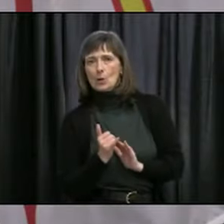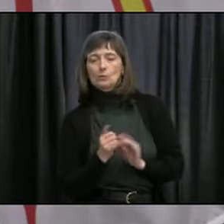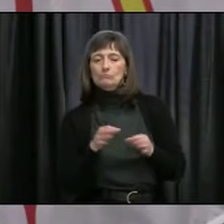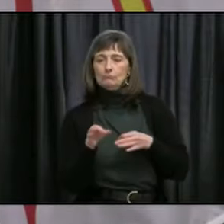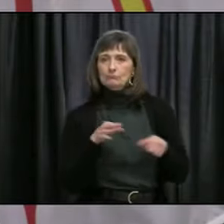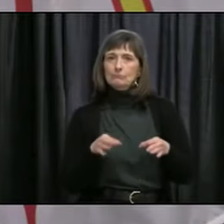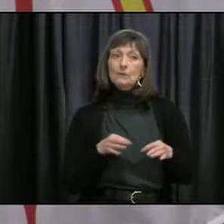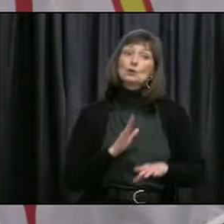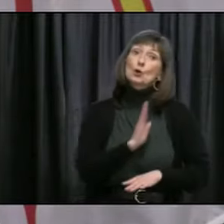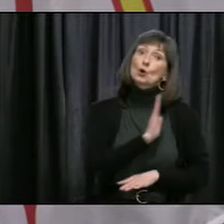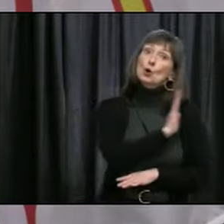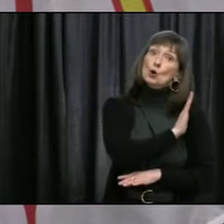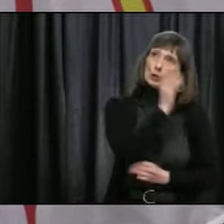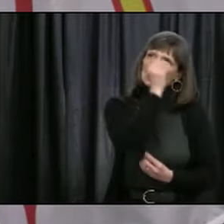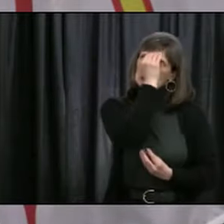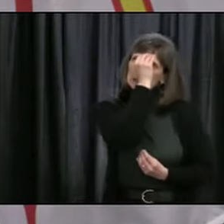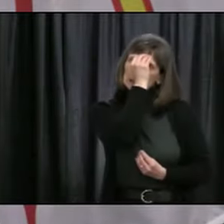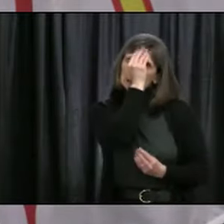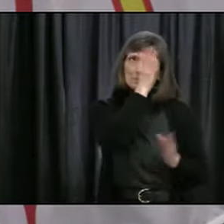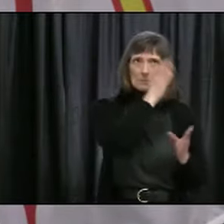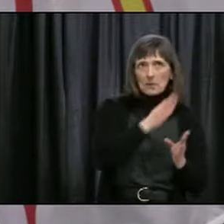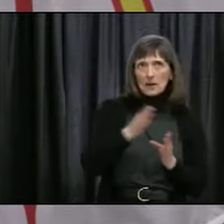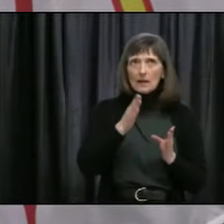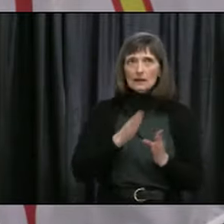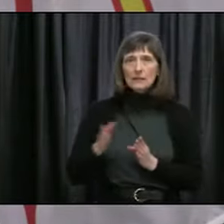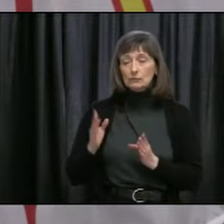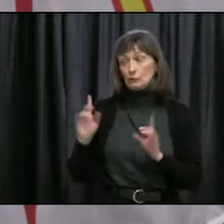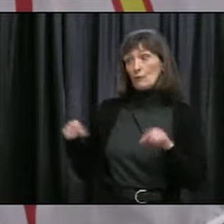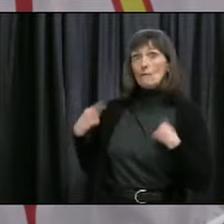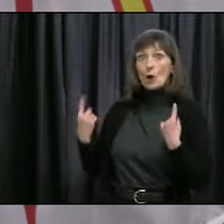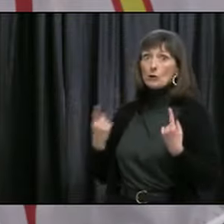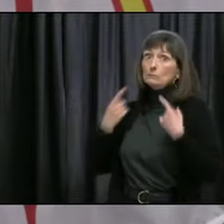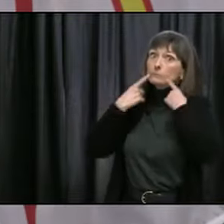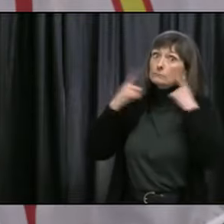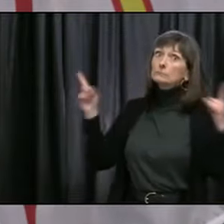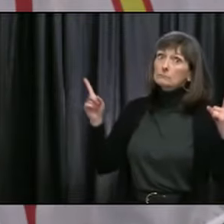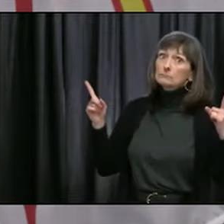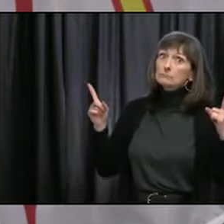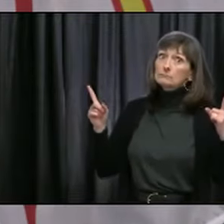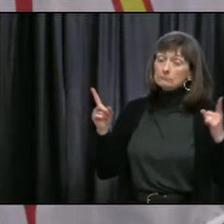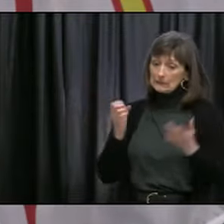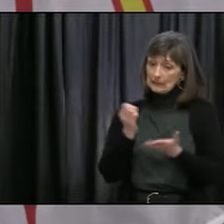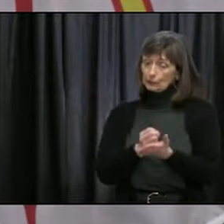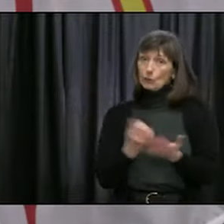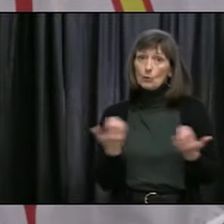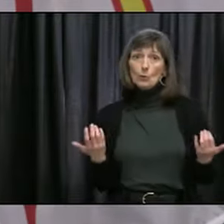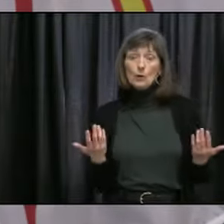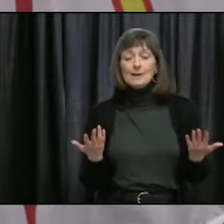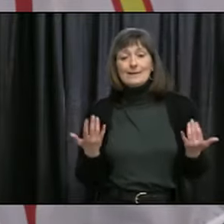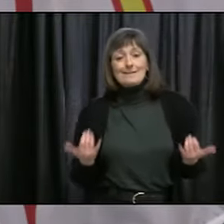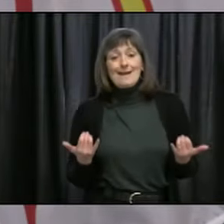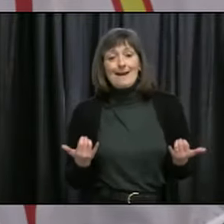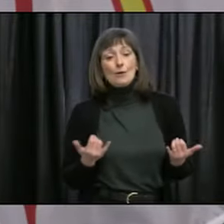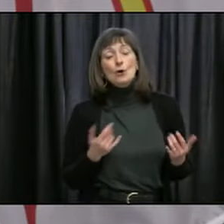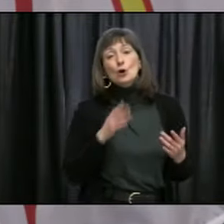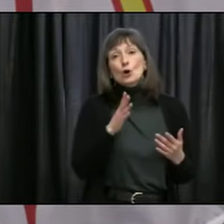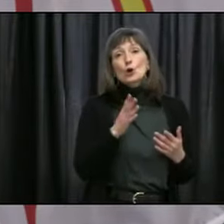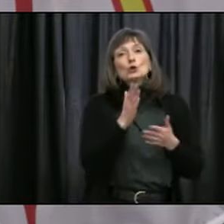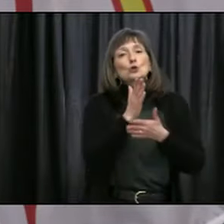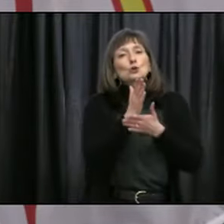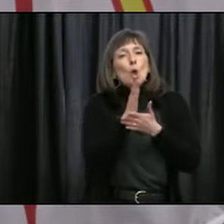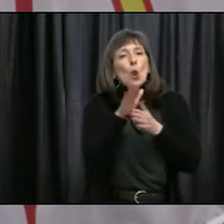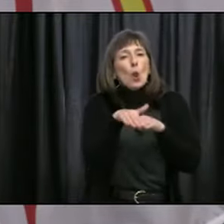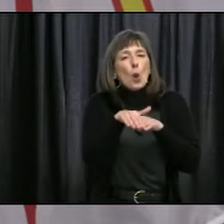thoughtful public health policies work. The gradual approach that Dr. Fitzgerald is laying out today, well, it